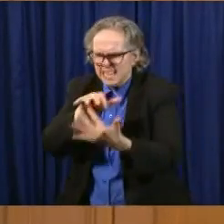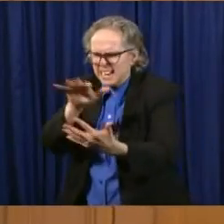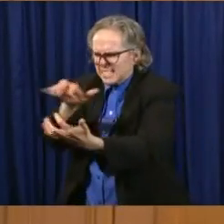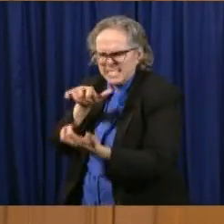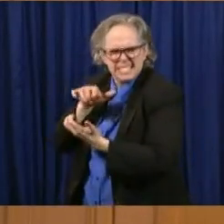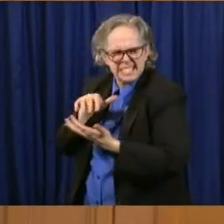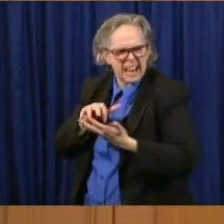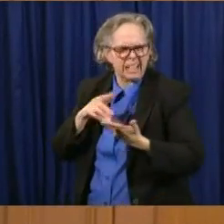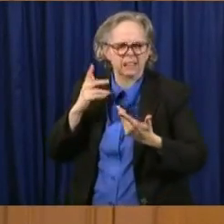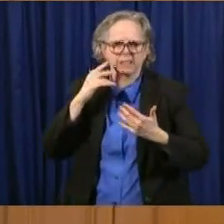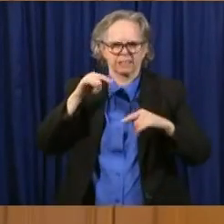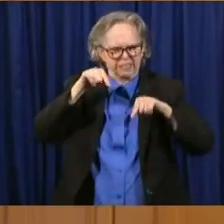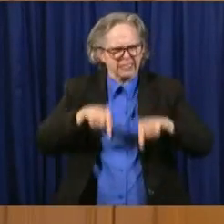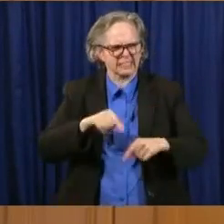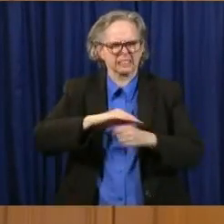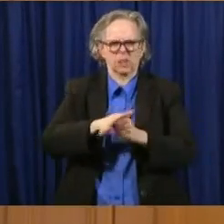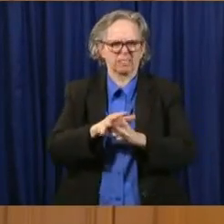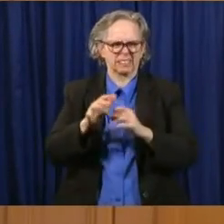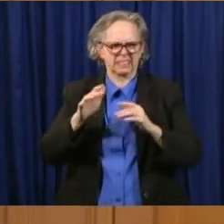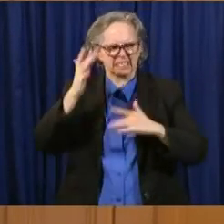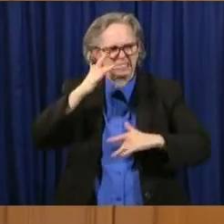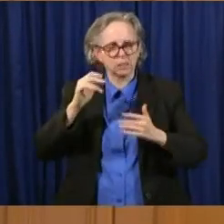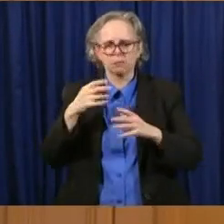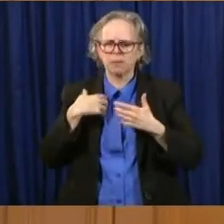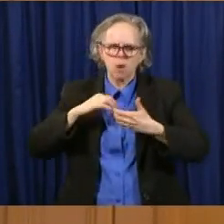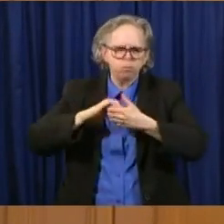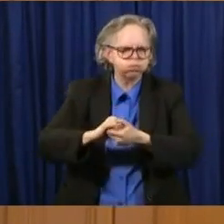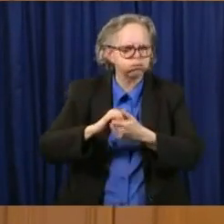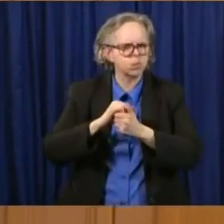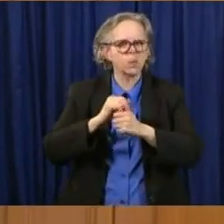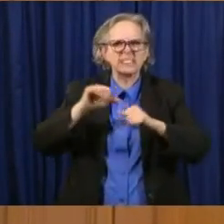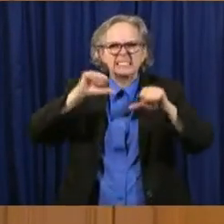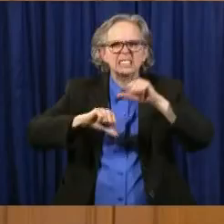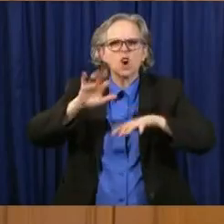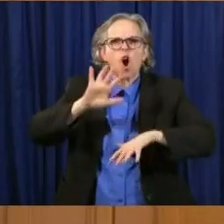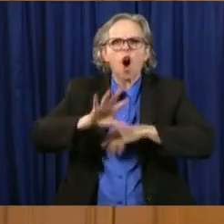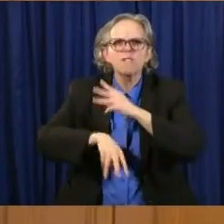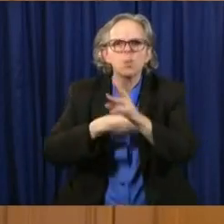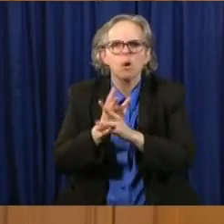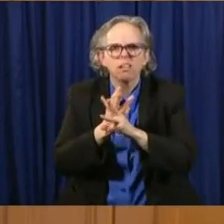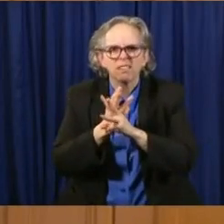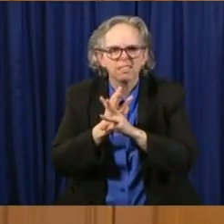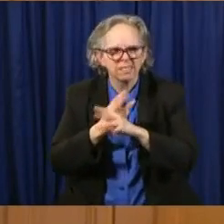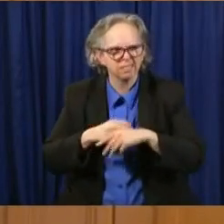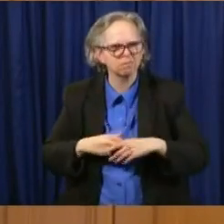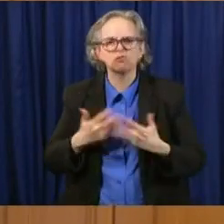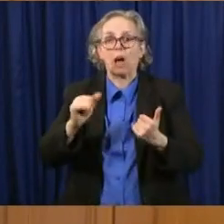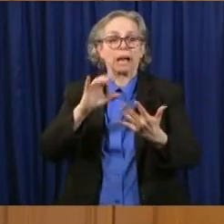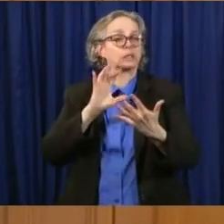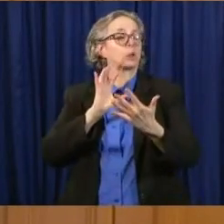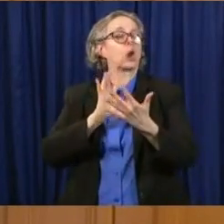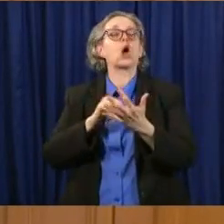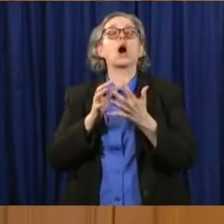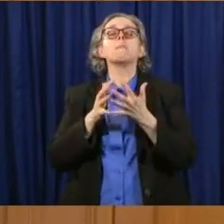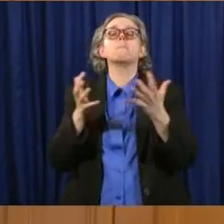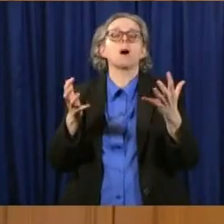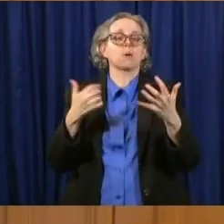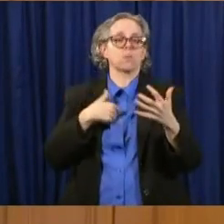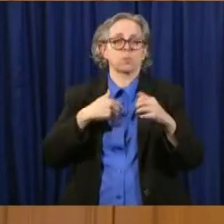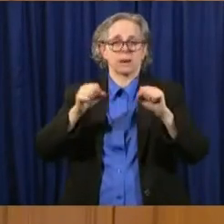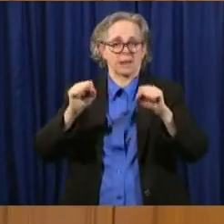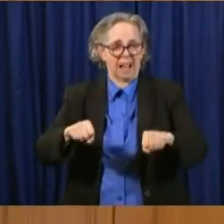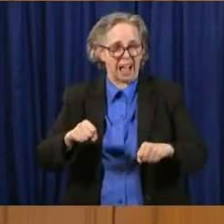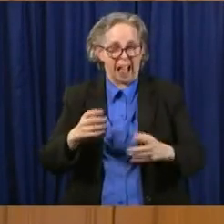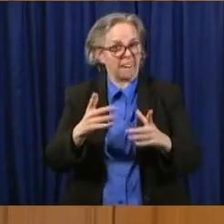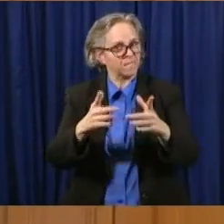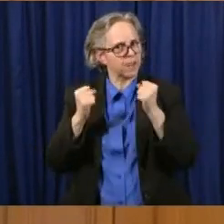all over the United States who are trying to learn as much as we can, as fast as we can, um, so that we can better deal with